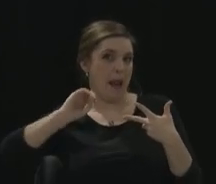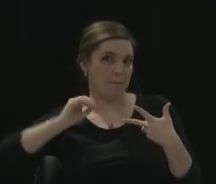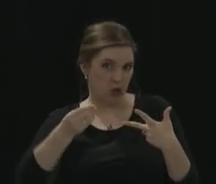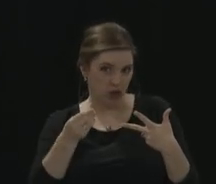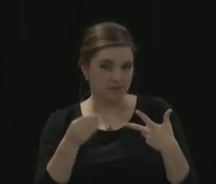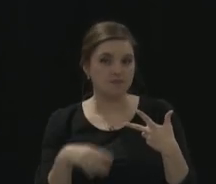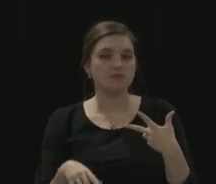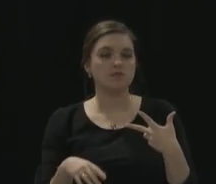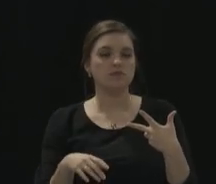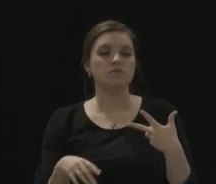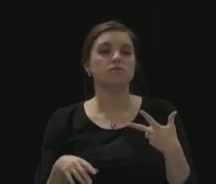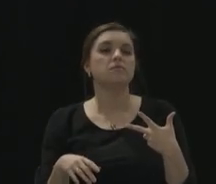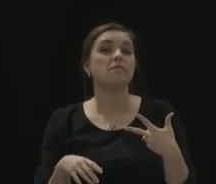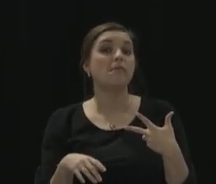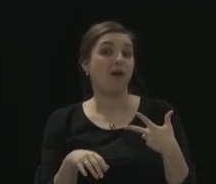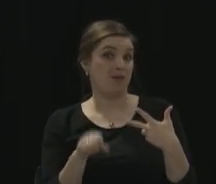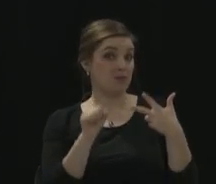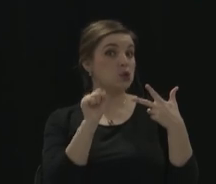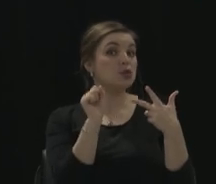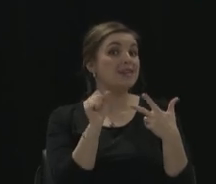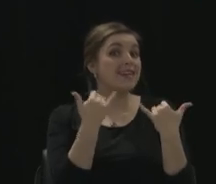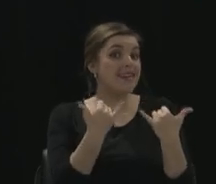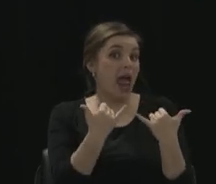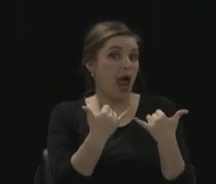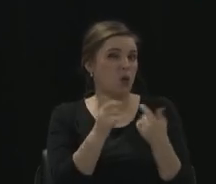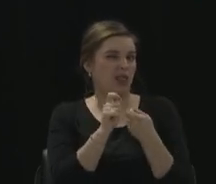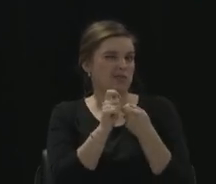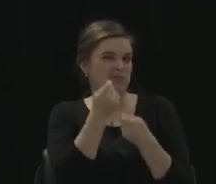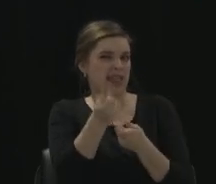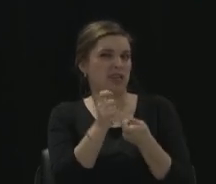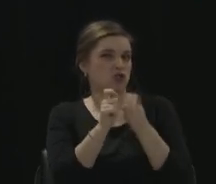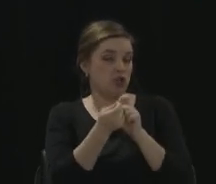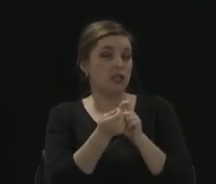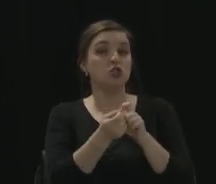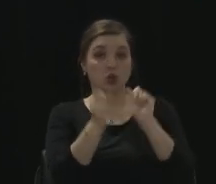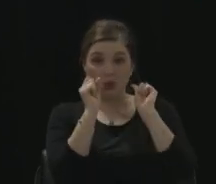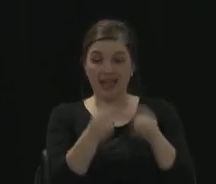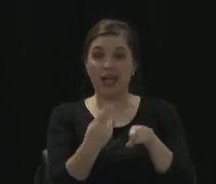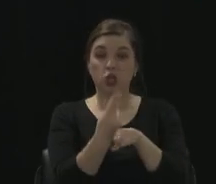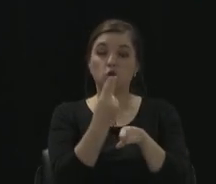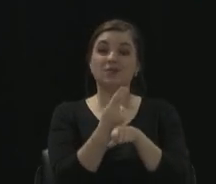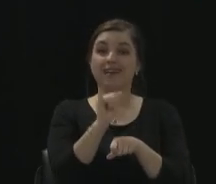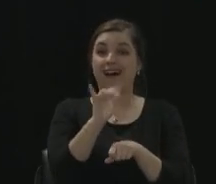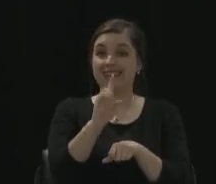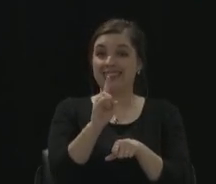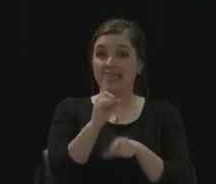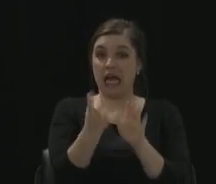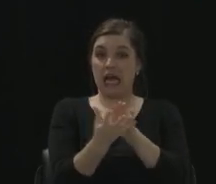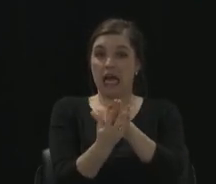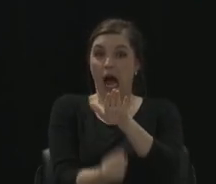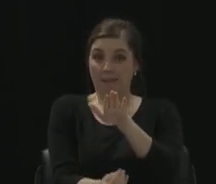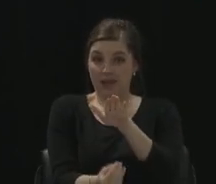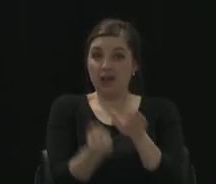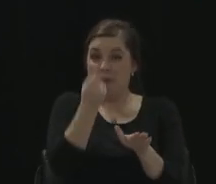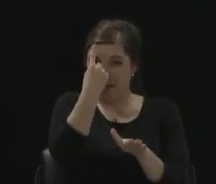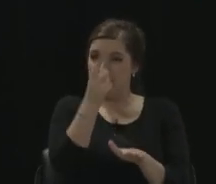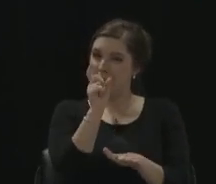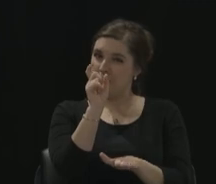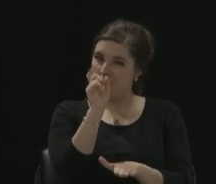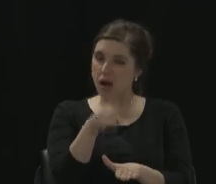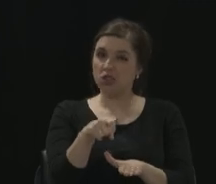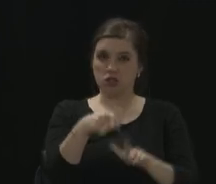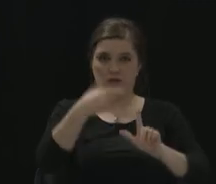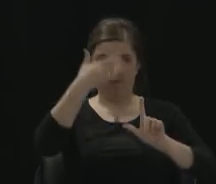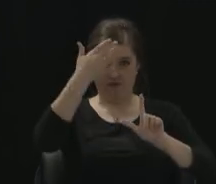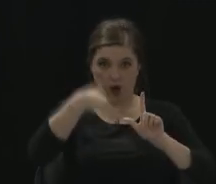in voting, you can do a copy of your ID. Oh. But you have to have the front and back of your state